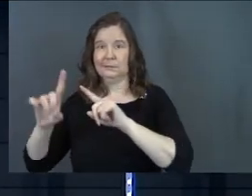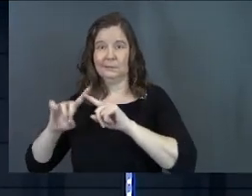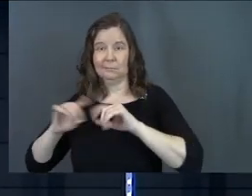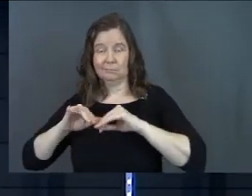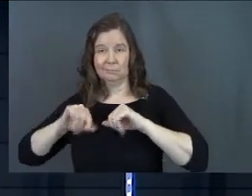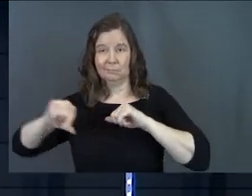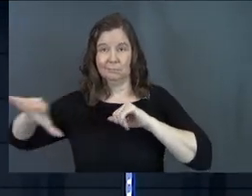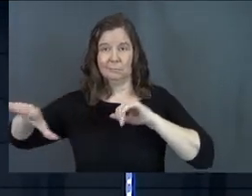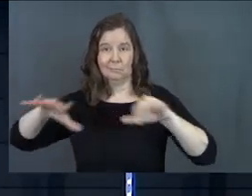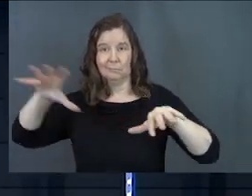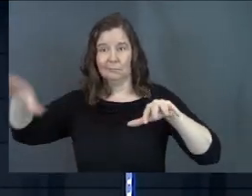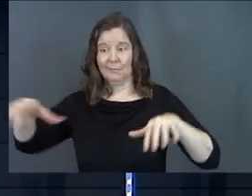Ezekiel is eating a book,